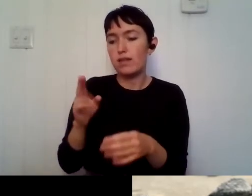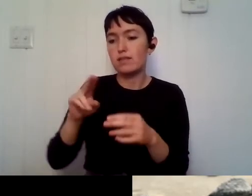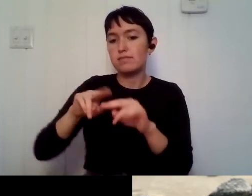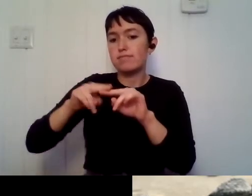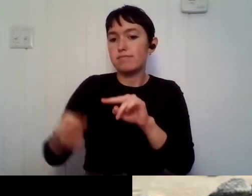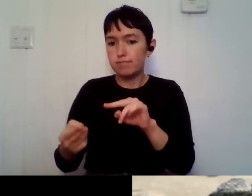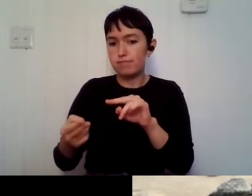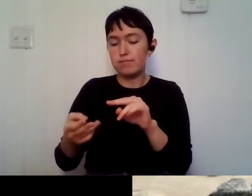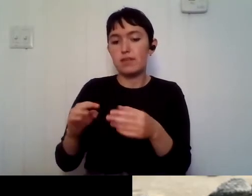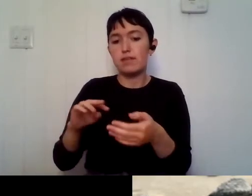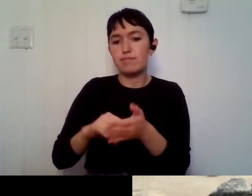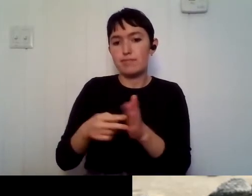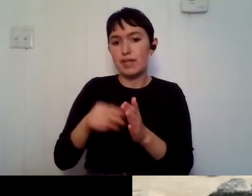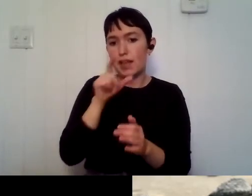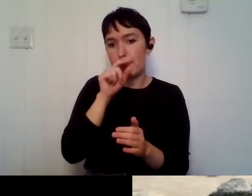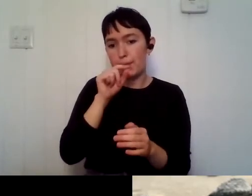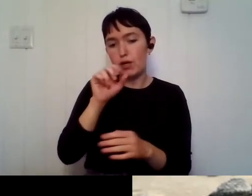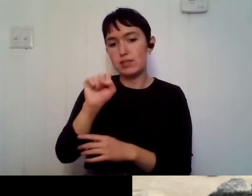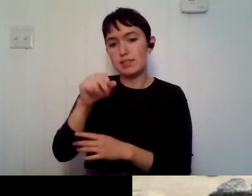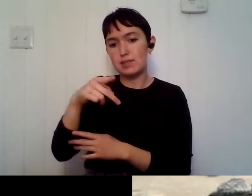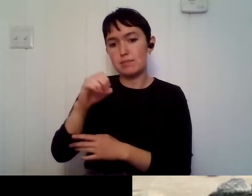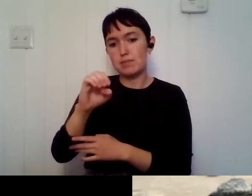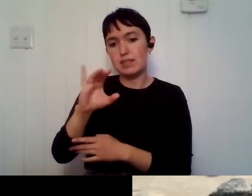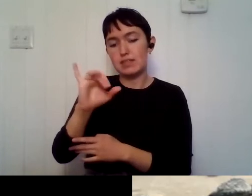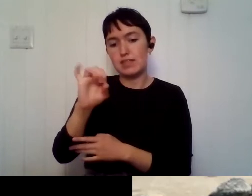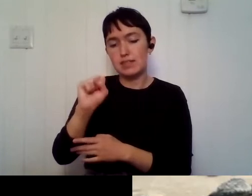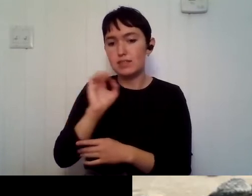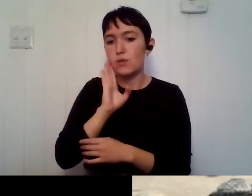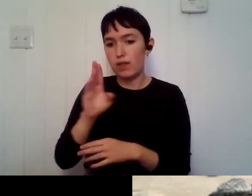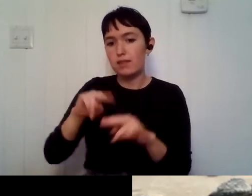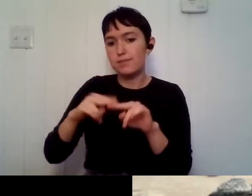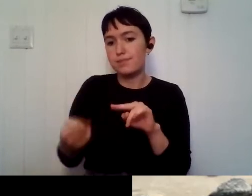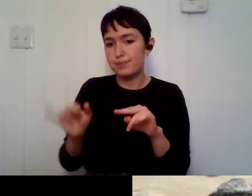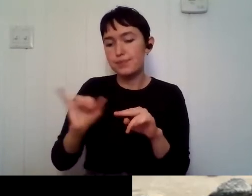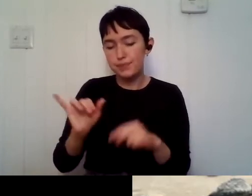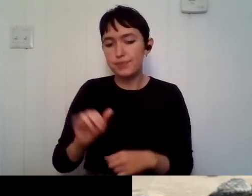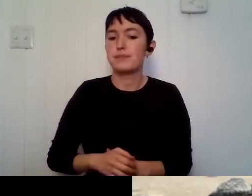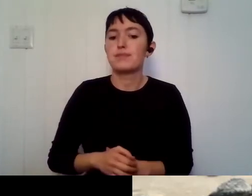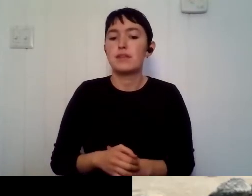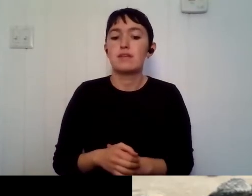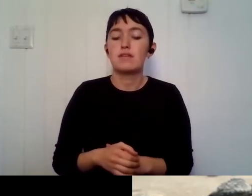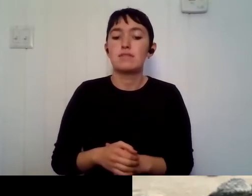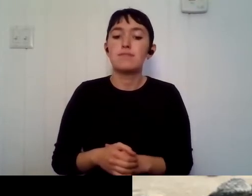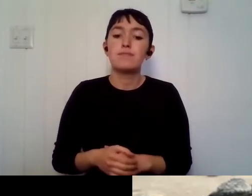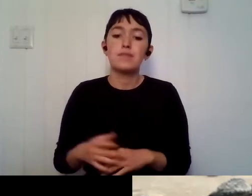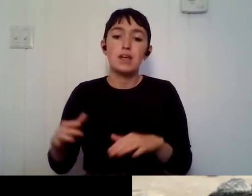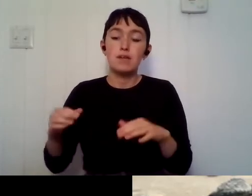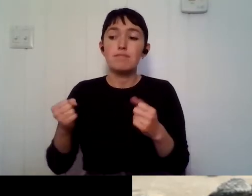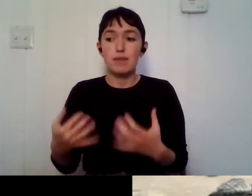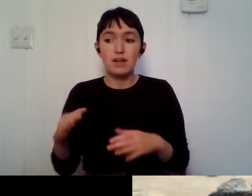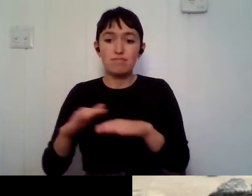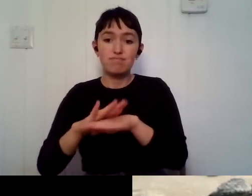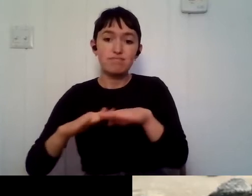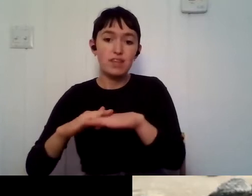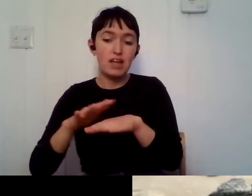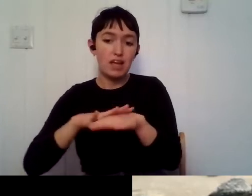bird species to decline. And on top of that, um, a lot of coastal areas are actually being developed. Um, so now